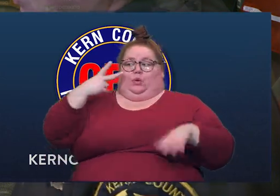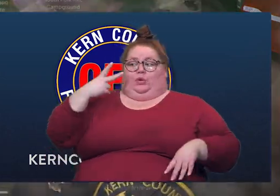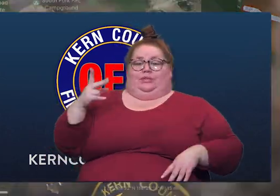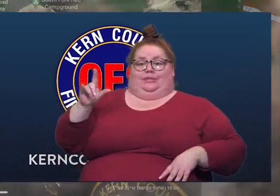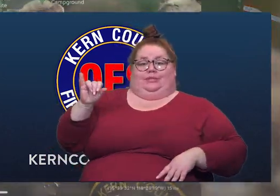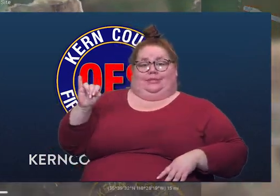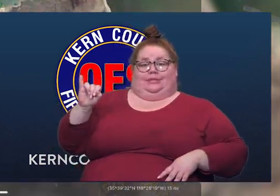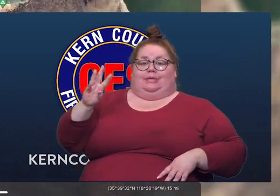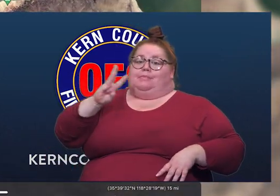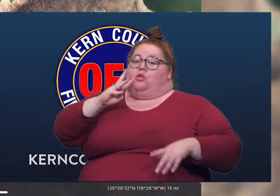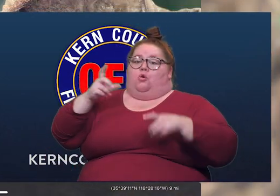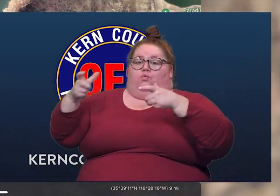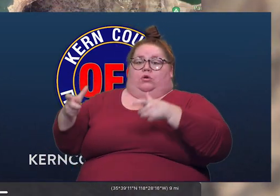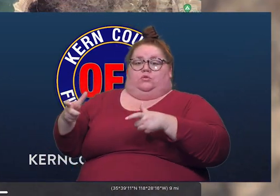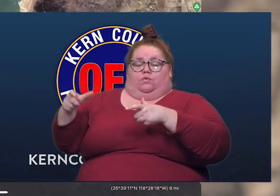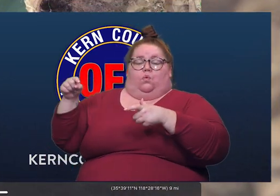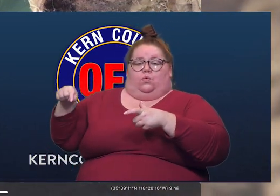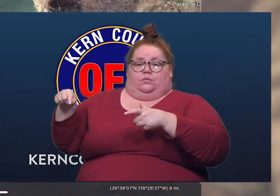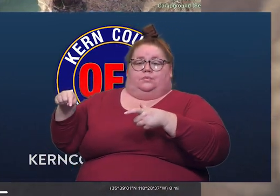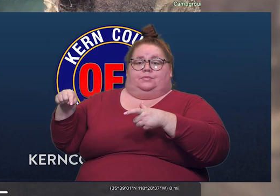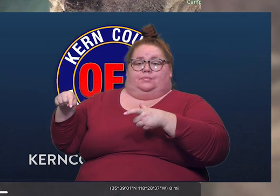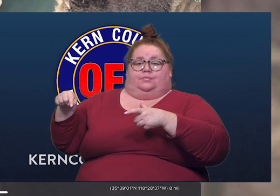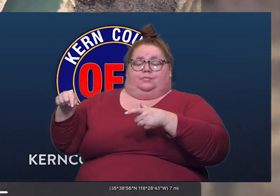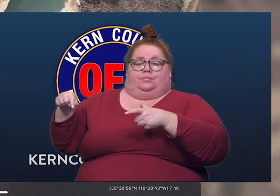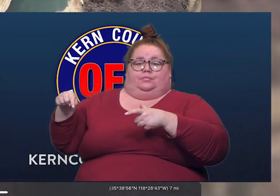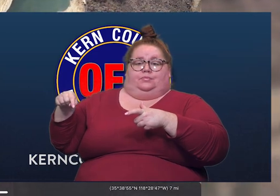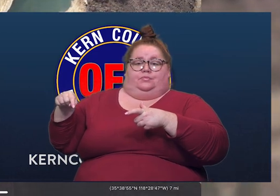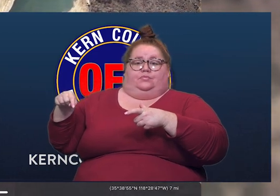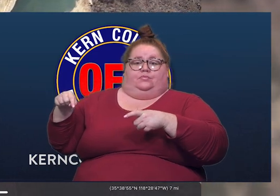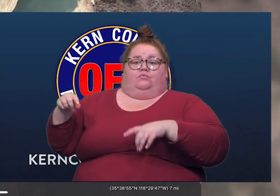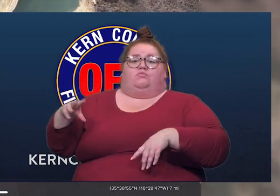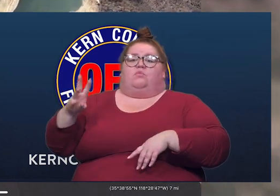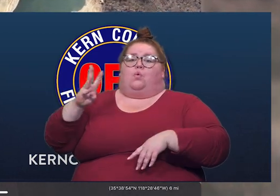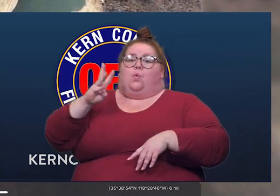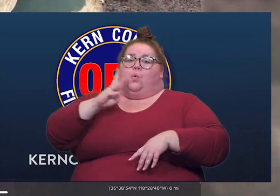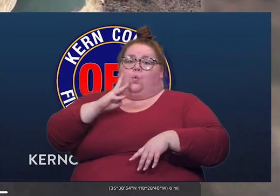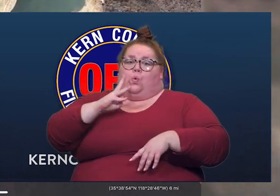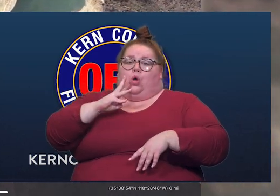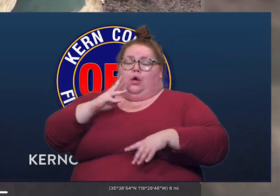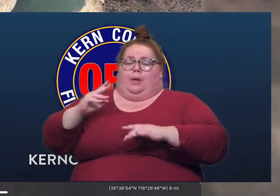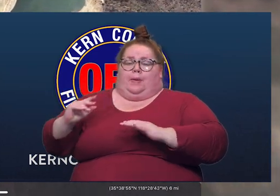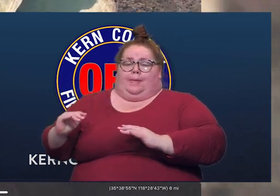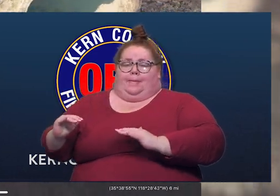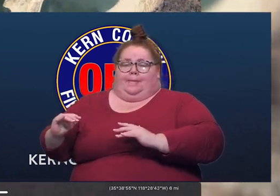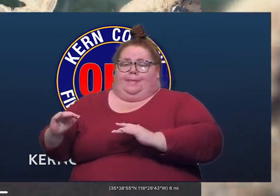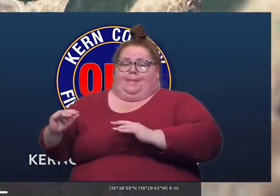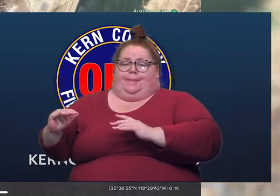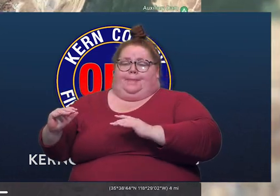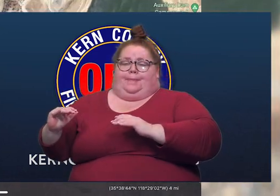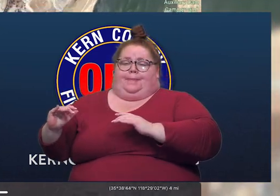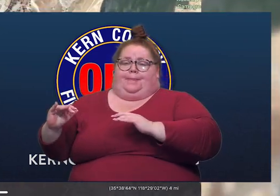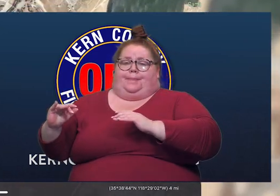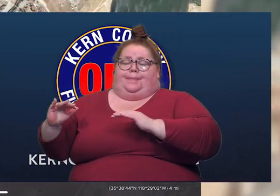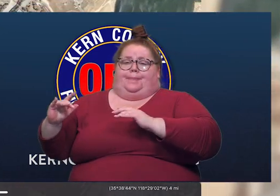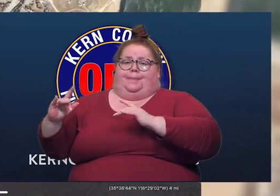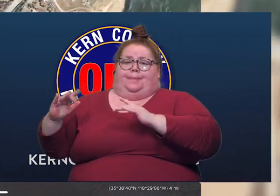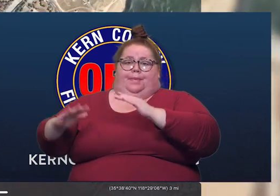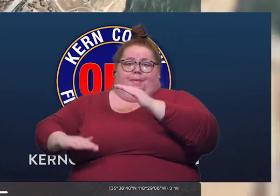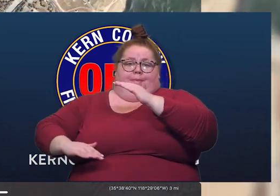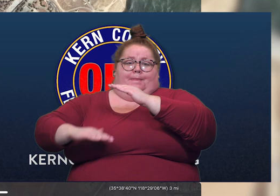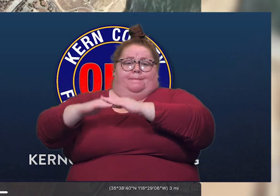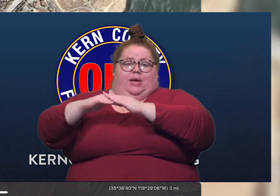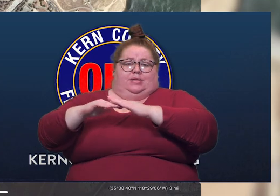So as we look at the reservoir, as the water initially comes into the reservoir, the capacity of Lake